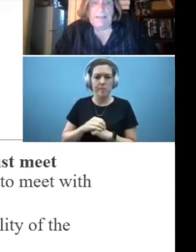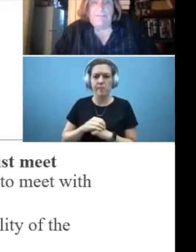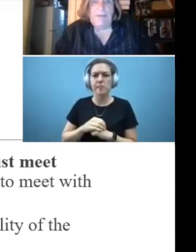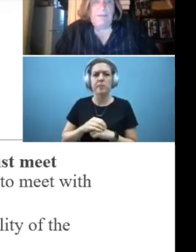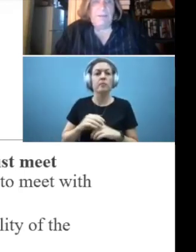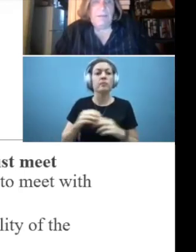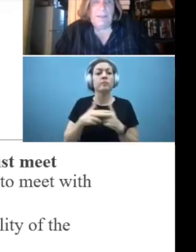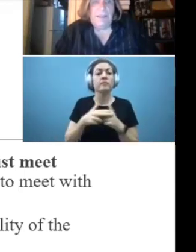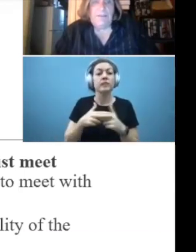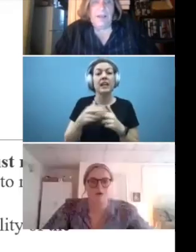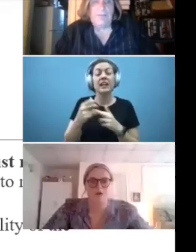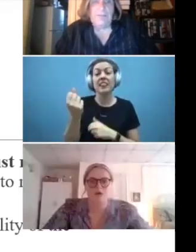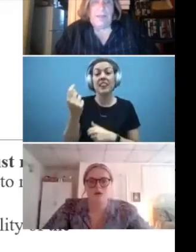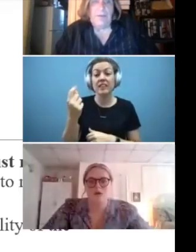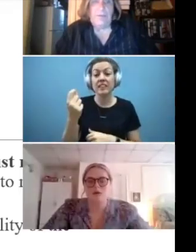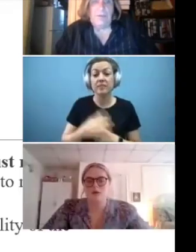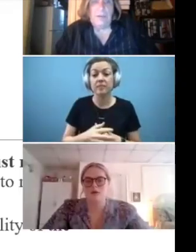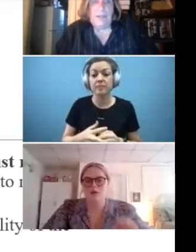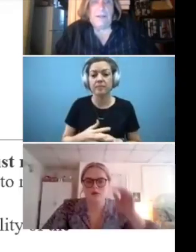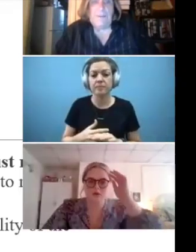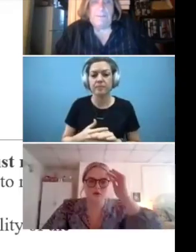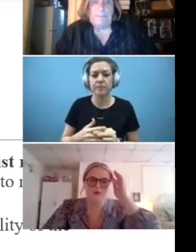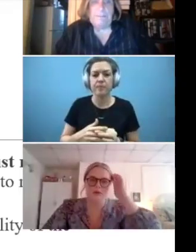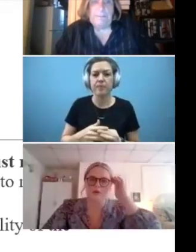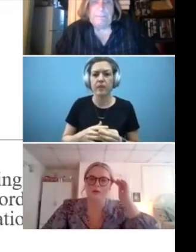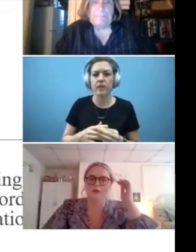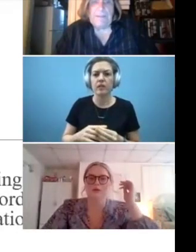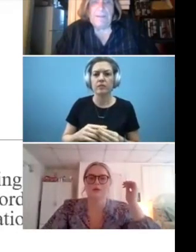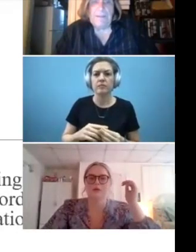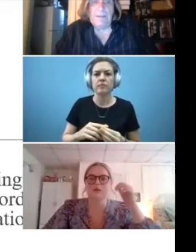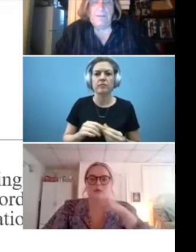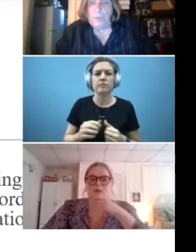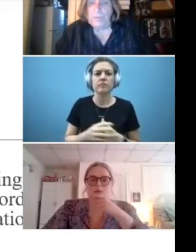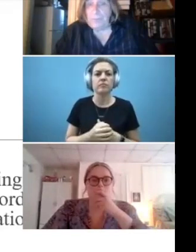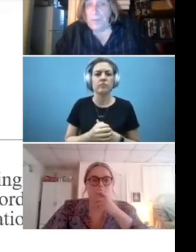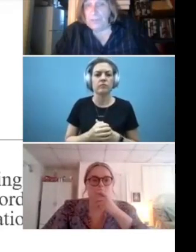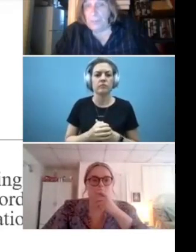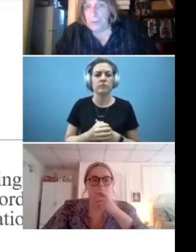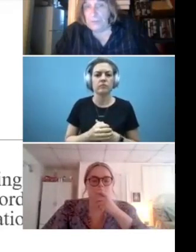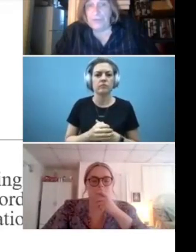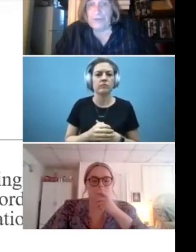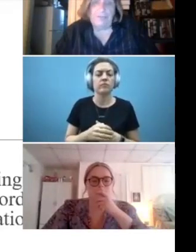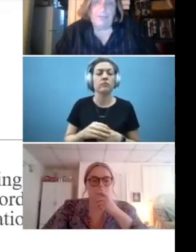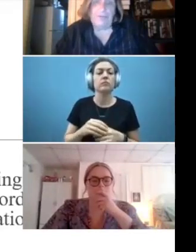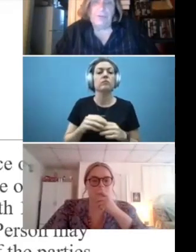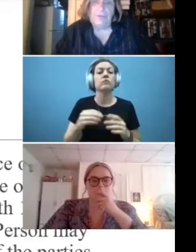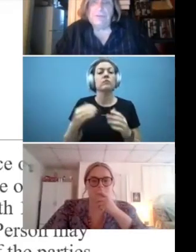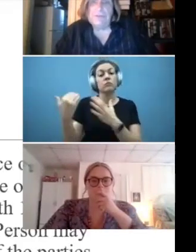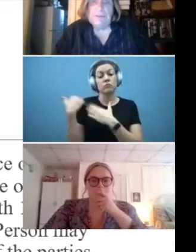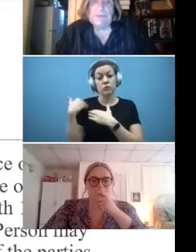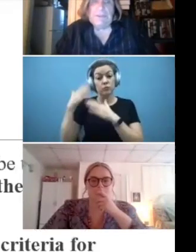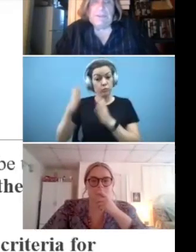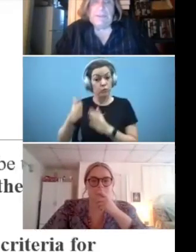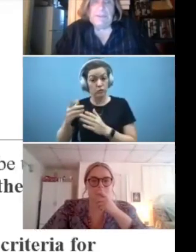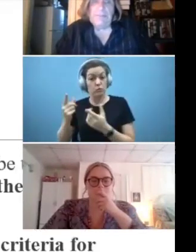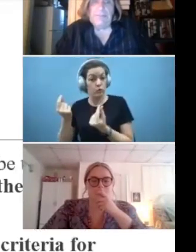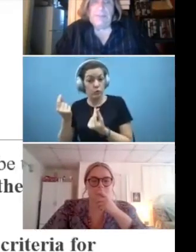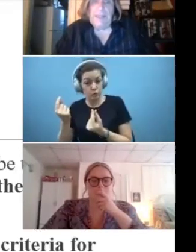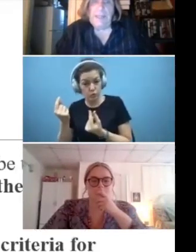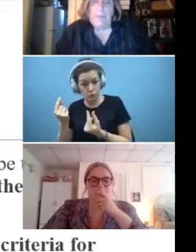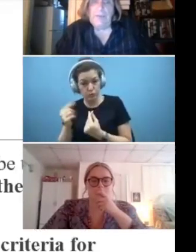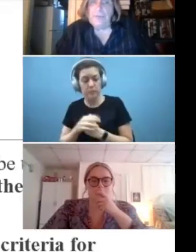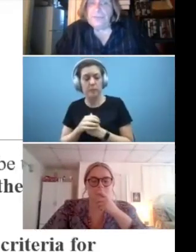11 talks about, um, what the responsible person should have to do, um,